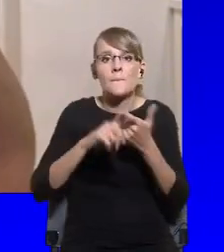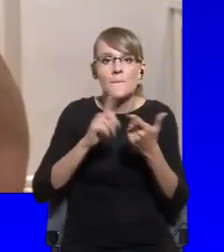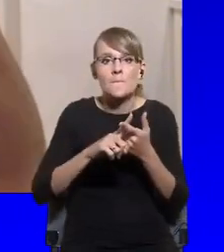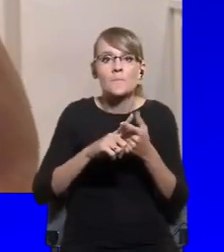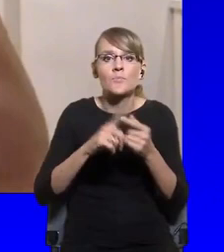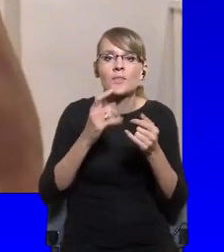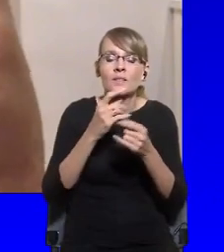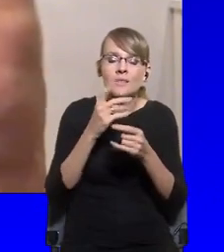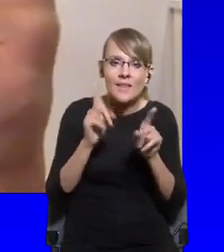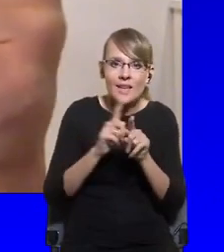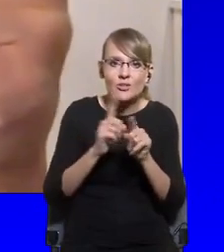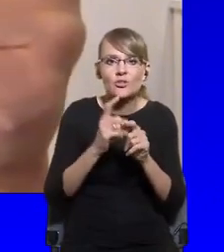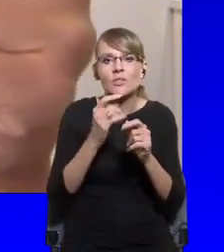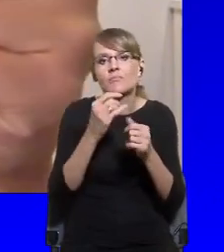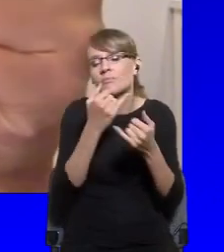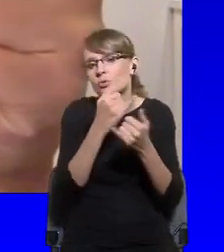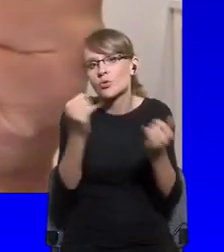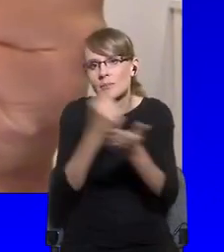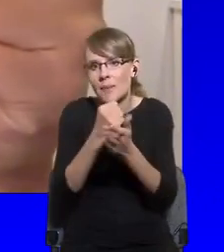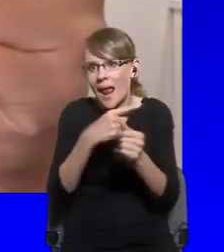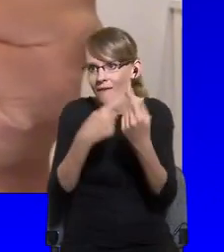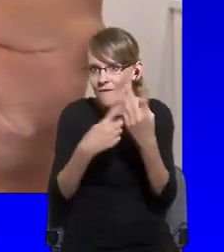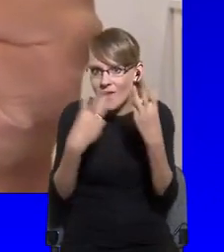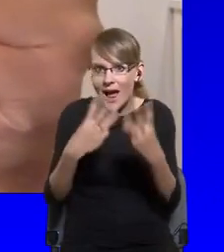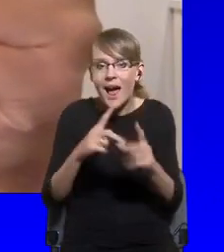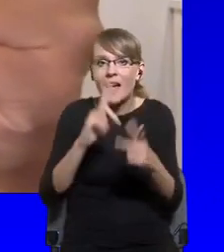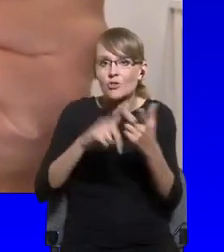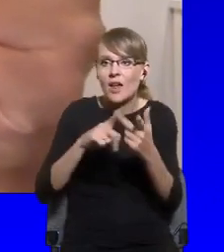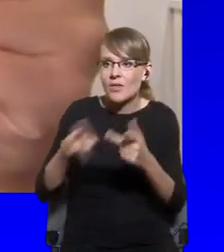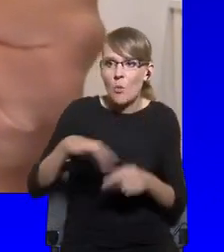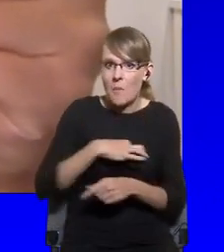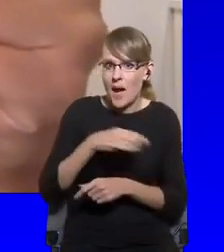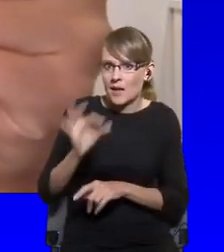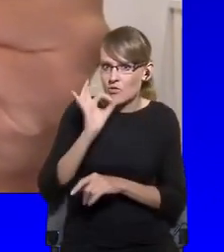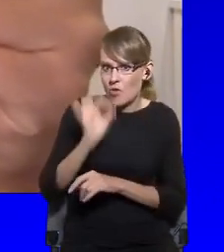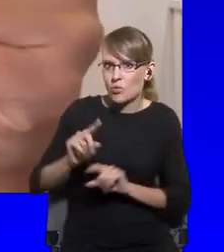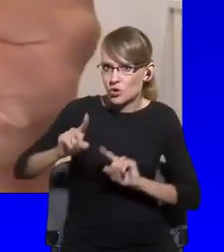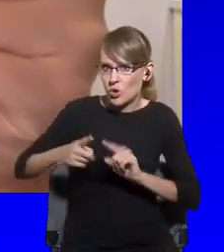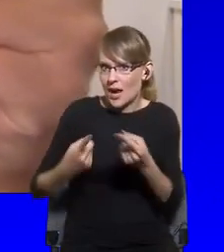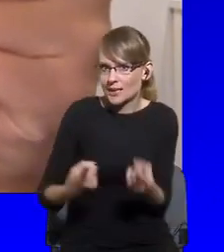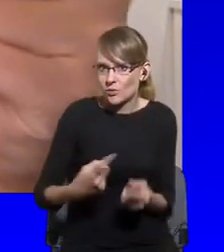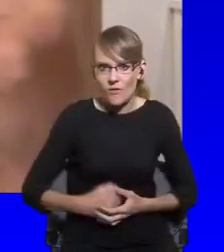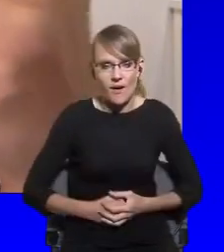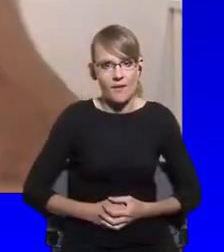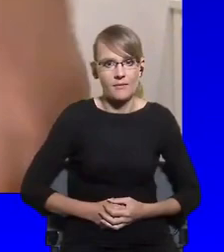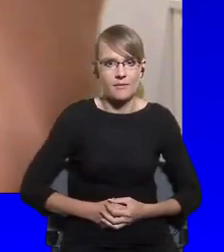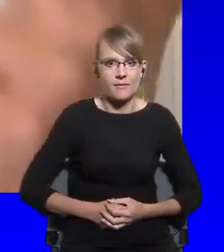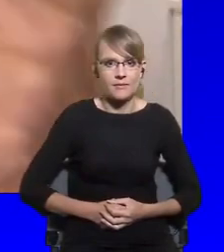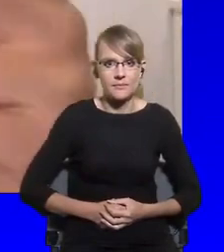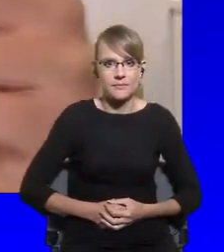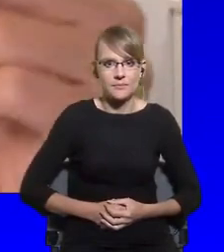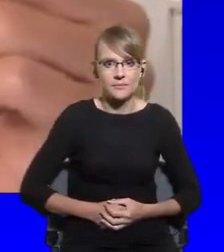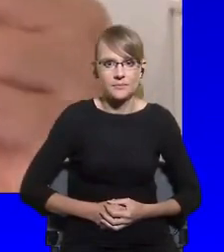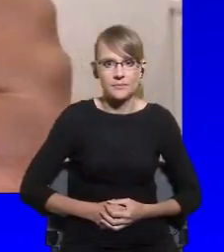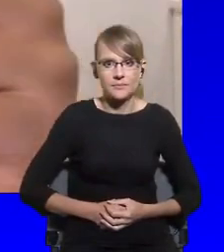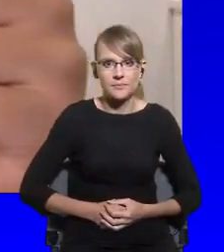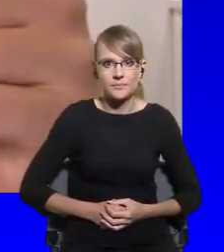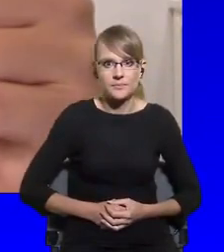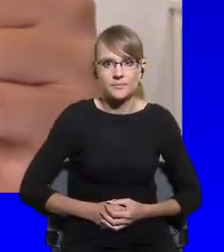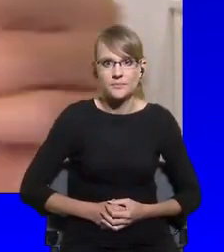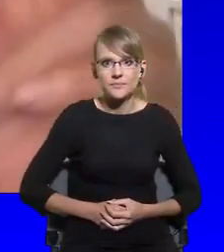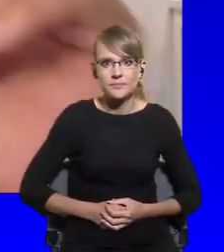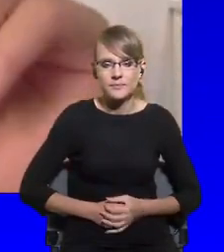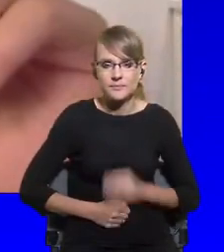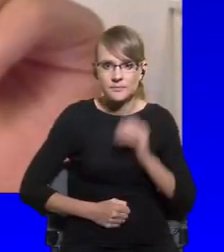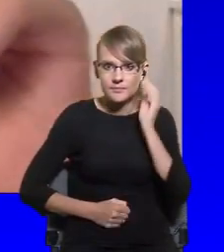they're themselves well organized and, um, and managed to, to reach, to convince voters with